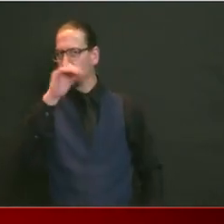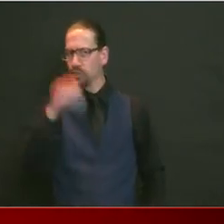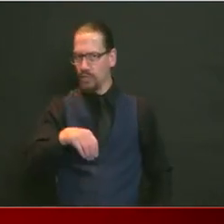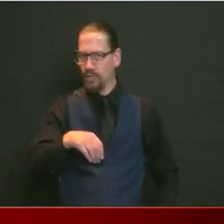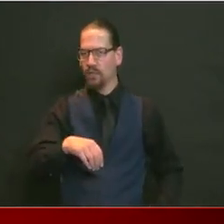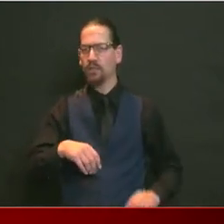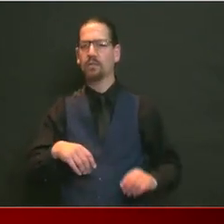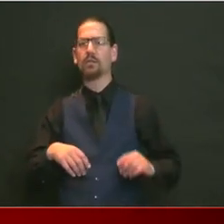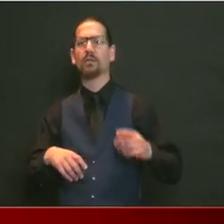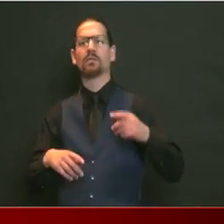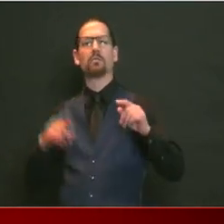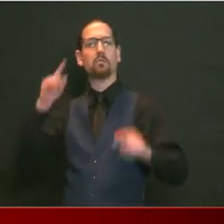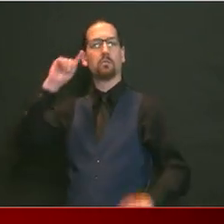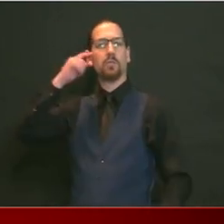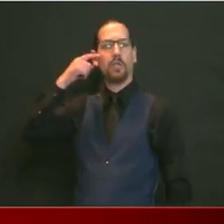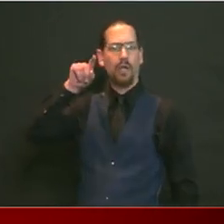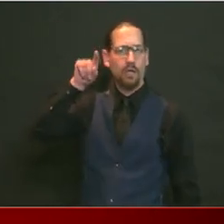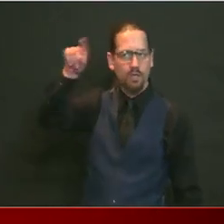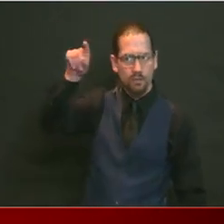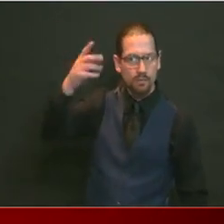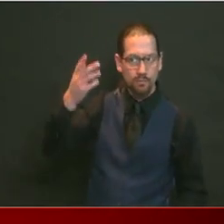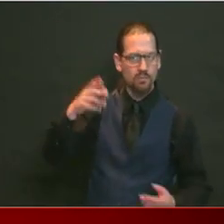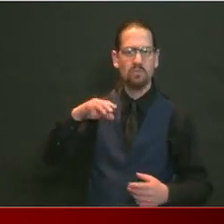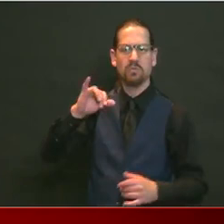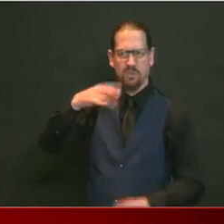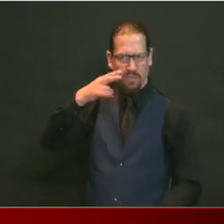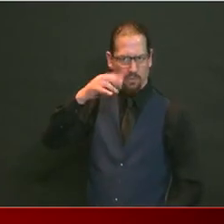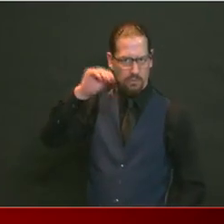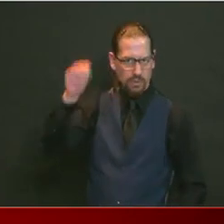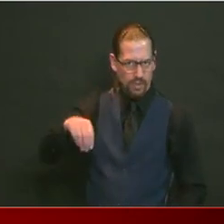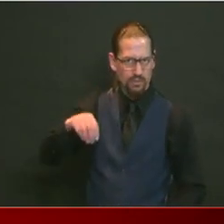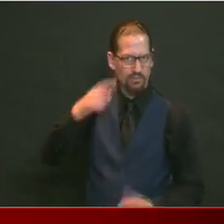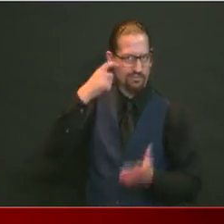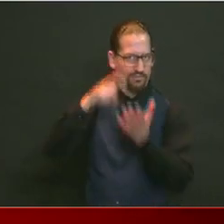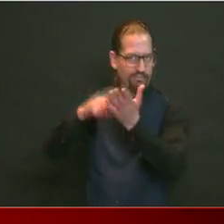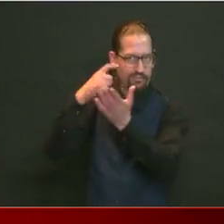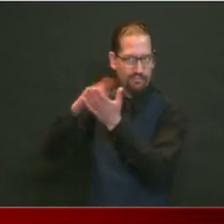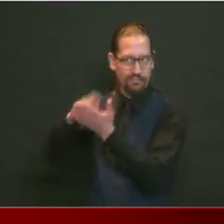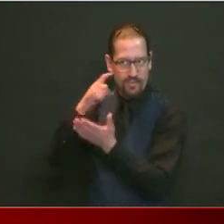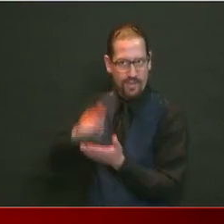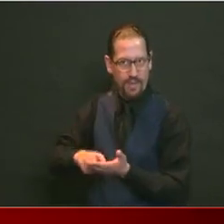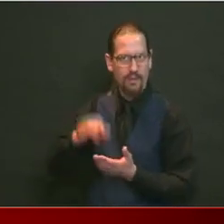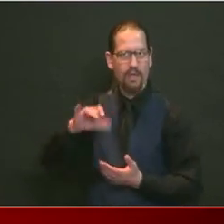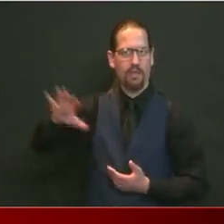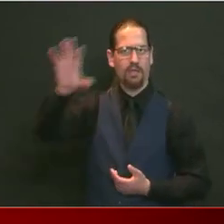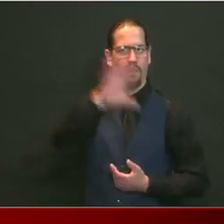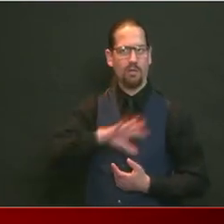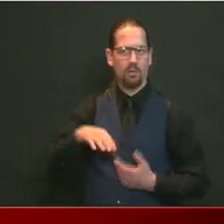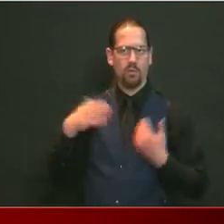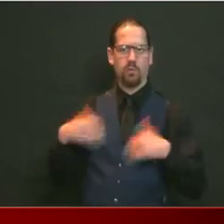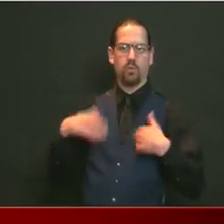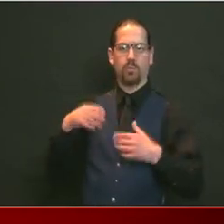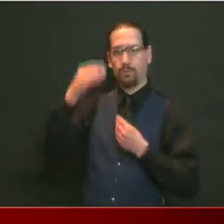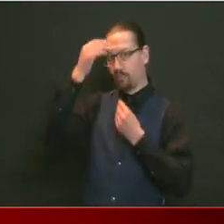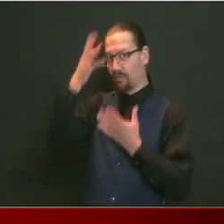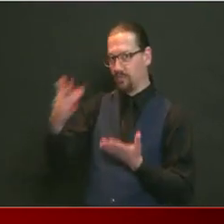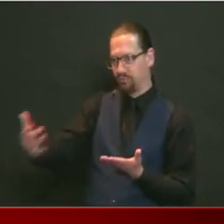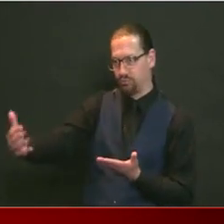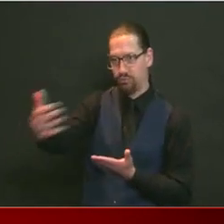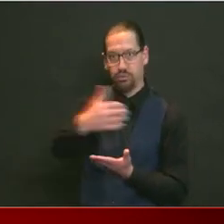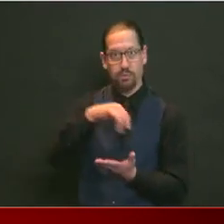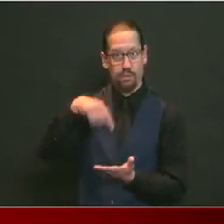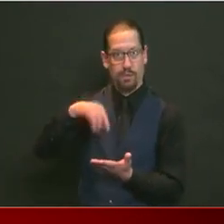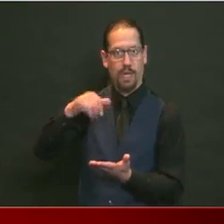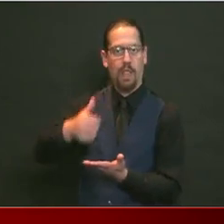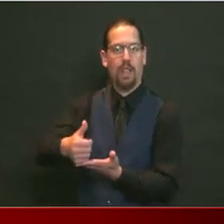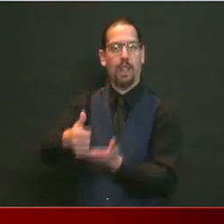and Woonsocket as well. This information just helps us emphasize the fact that we have our work cut out